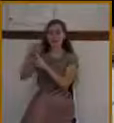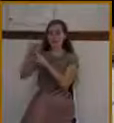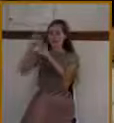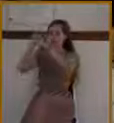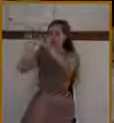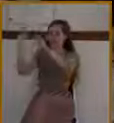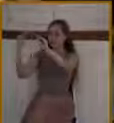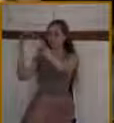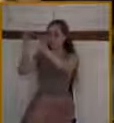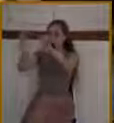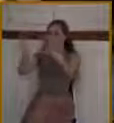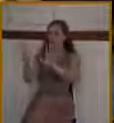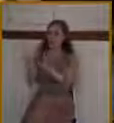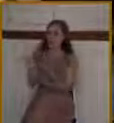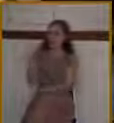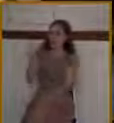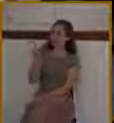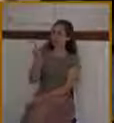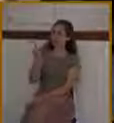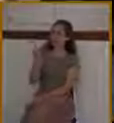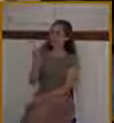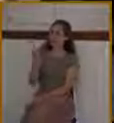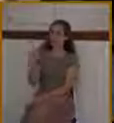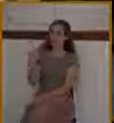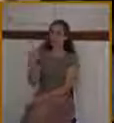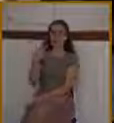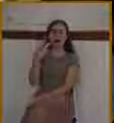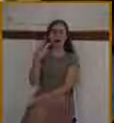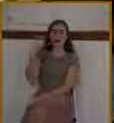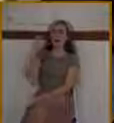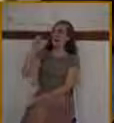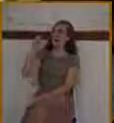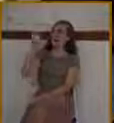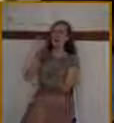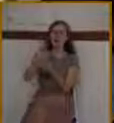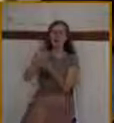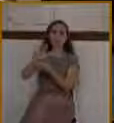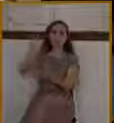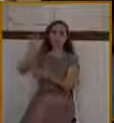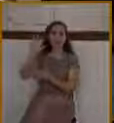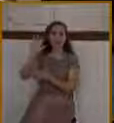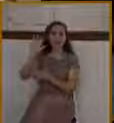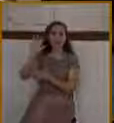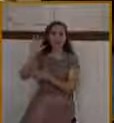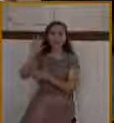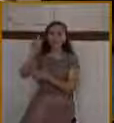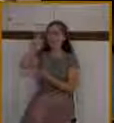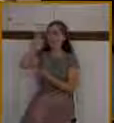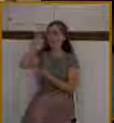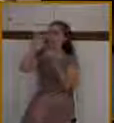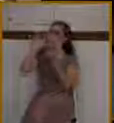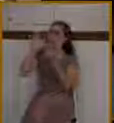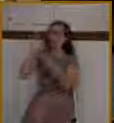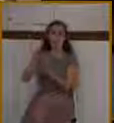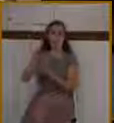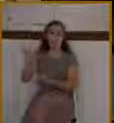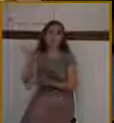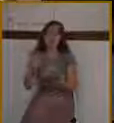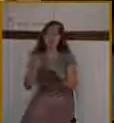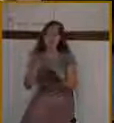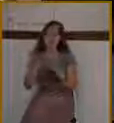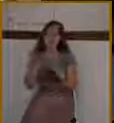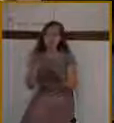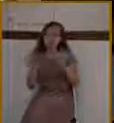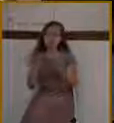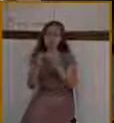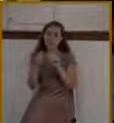time of the glory of God. It spoke about God's glory. That's a key theme here on this day. And then